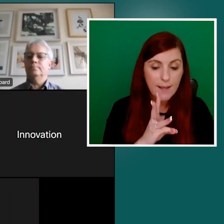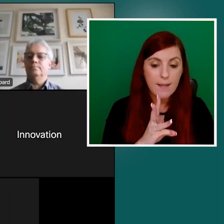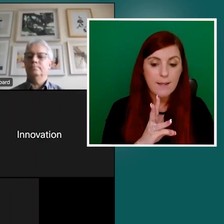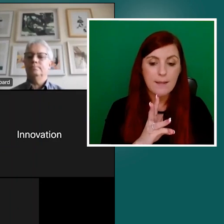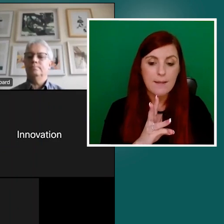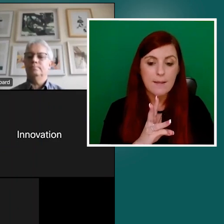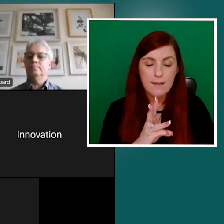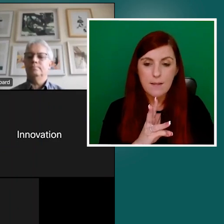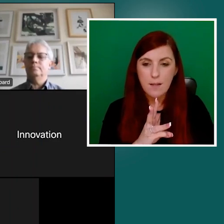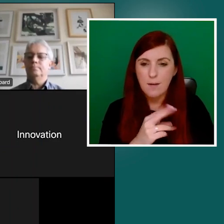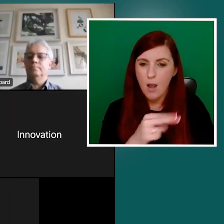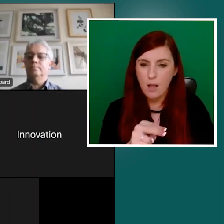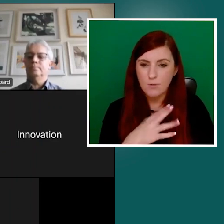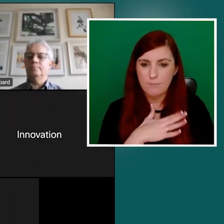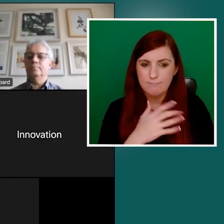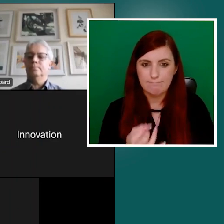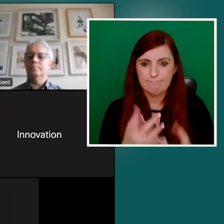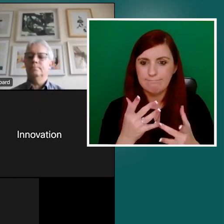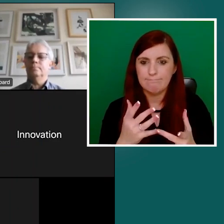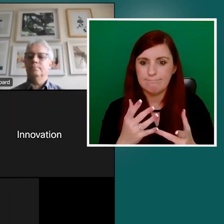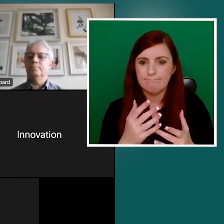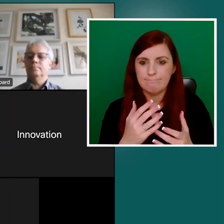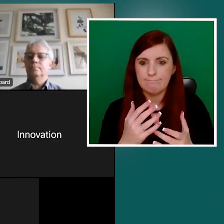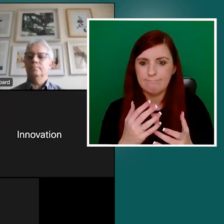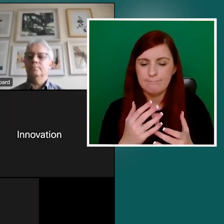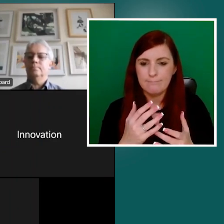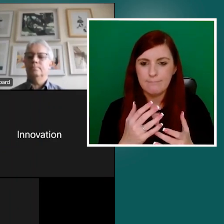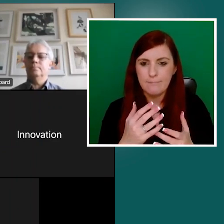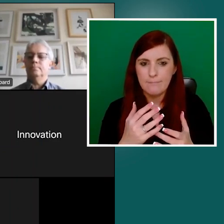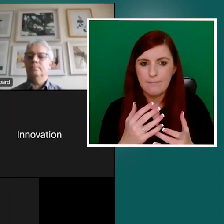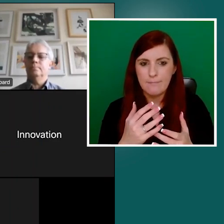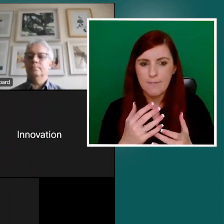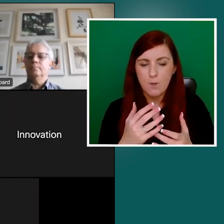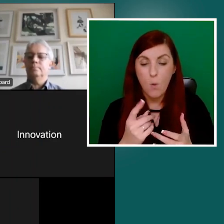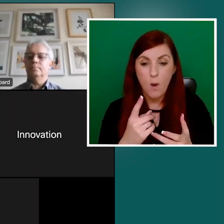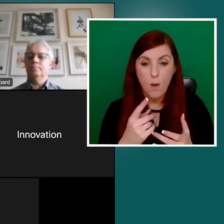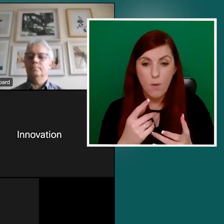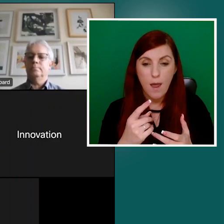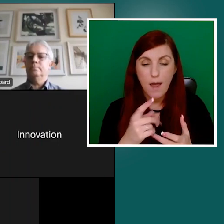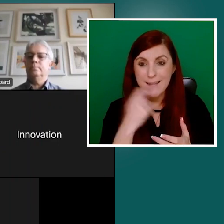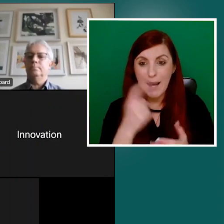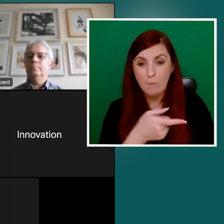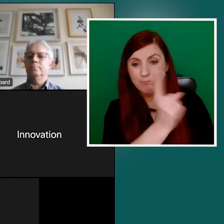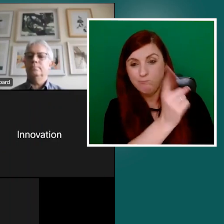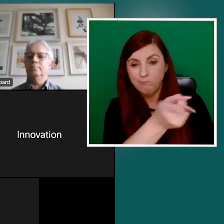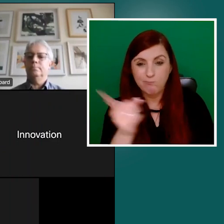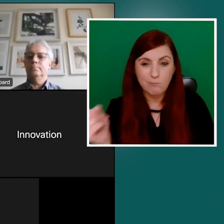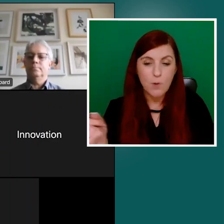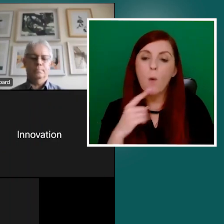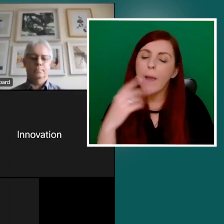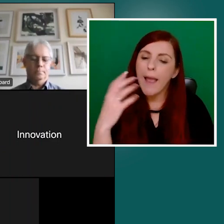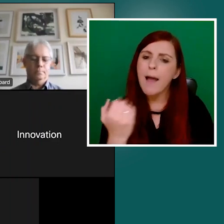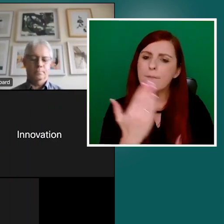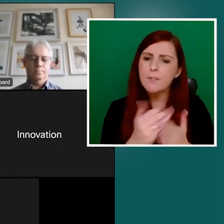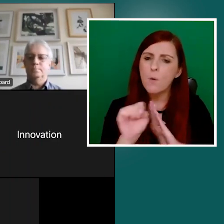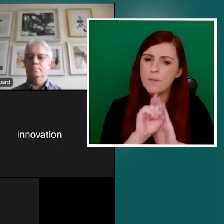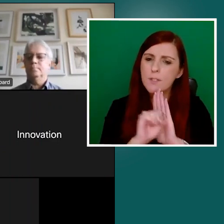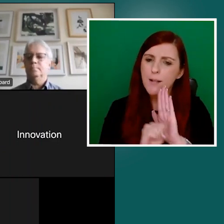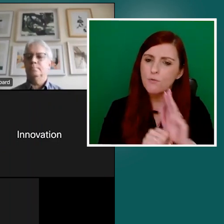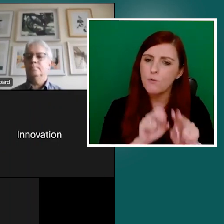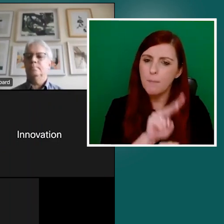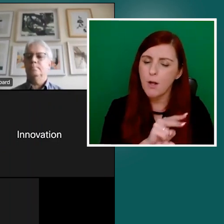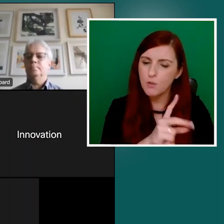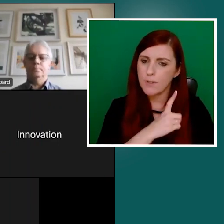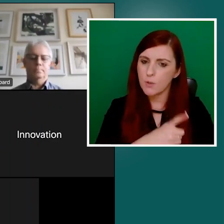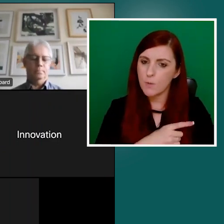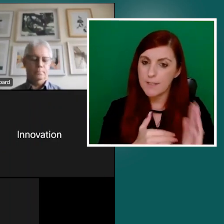a number of statutory monitoring duties. Um, well, I suppose what we, the way we approach the monitoring activity that we take part is, is a